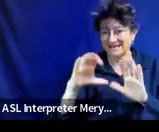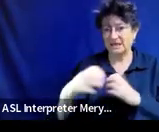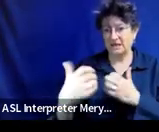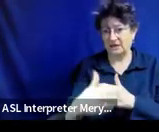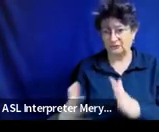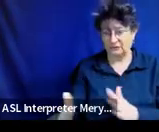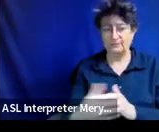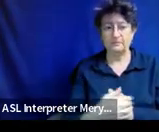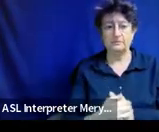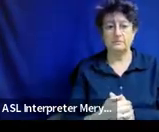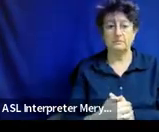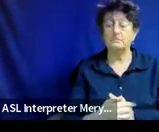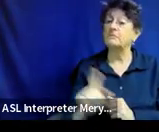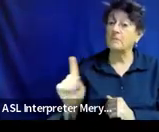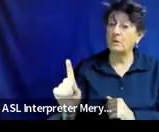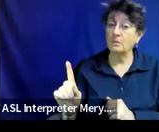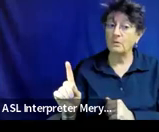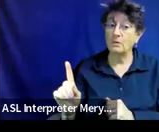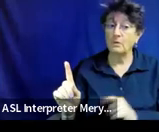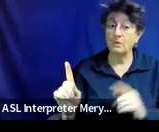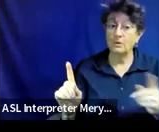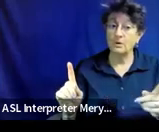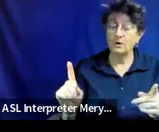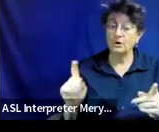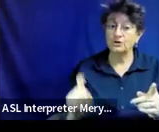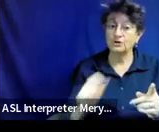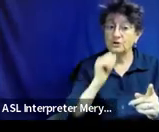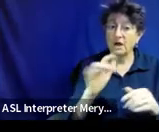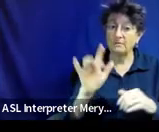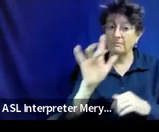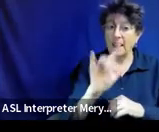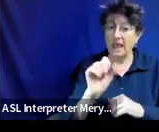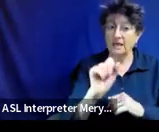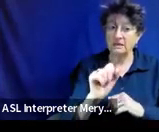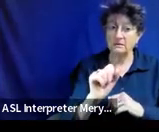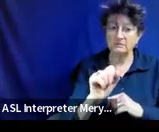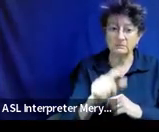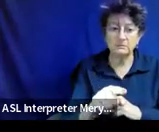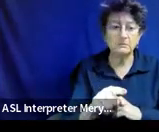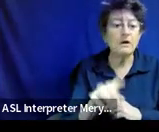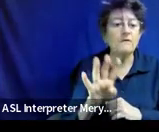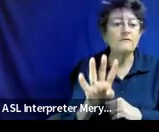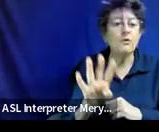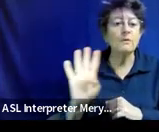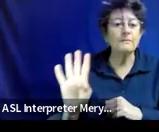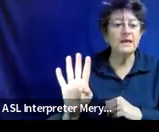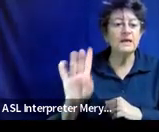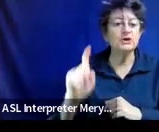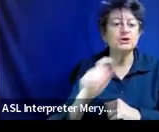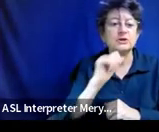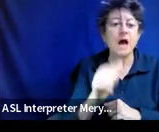oh and that should not be blank i didn't see if that was on there sorry but 4b should not be blank